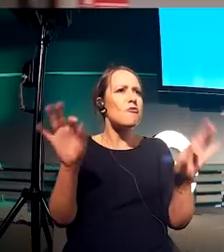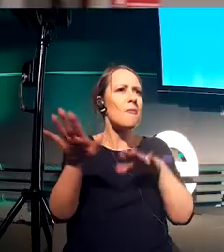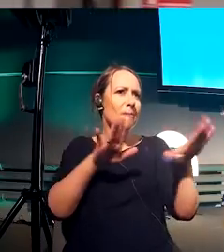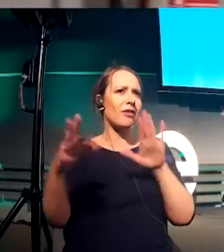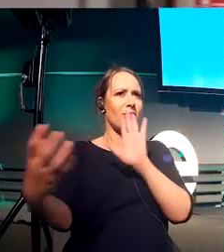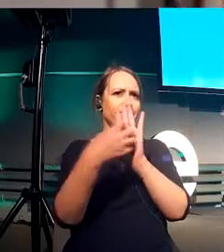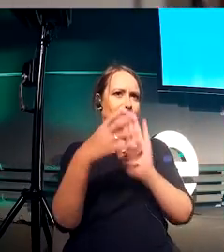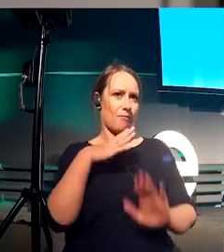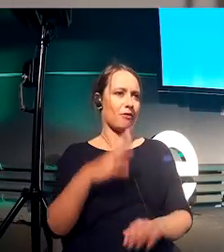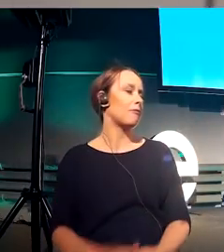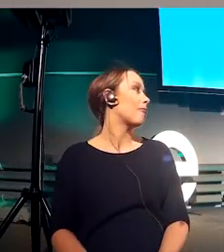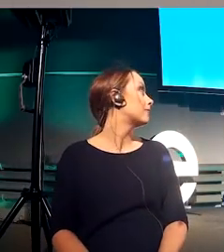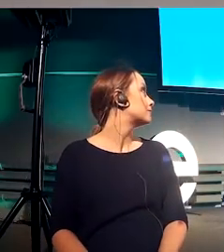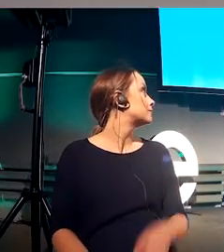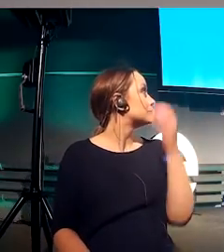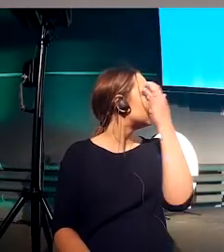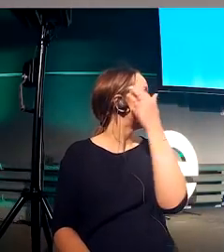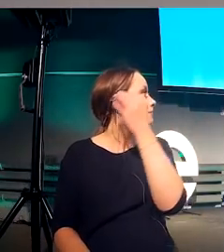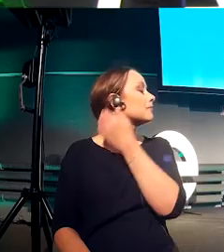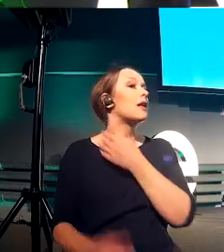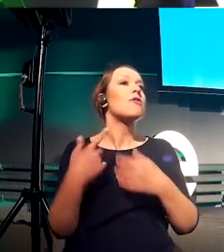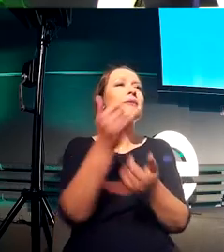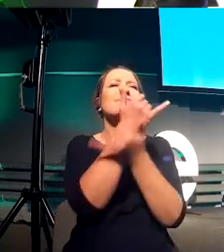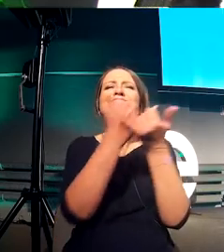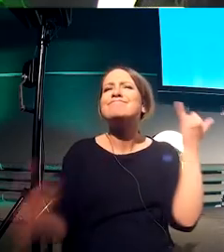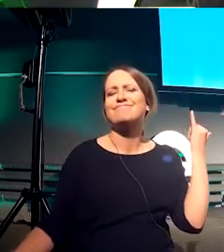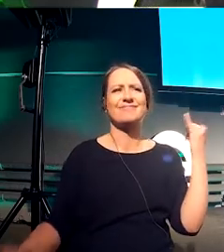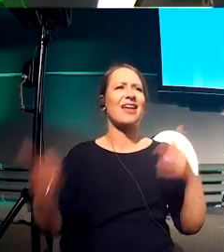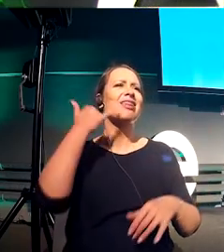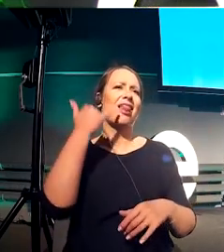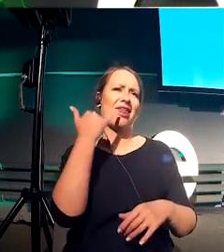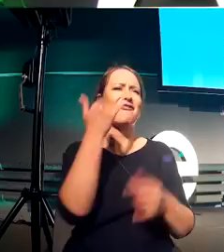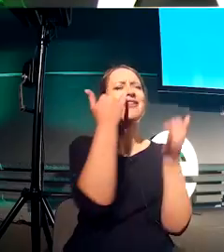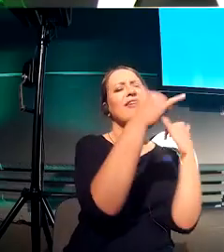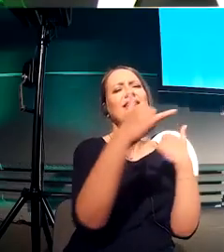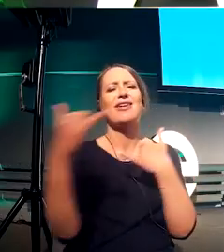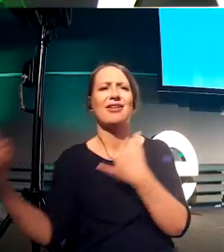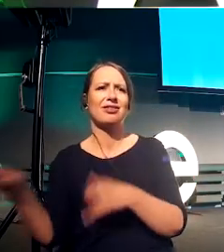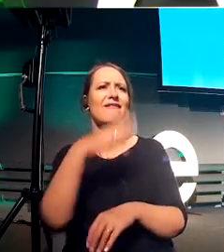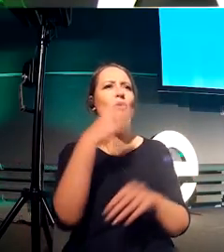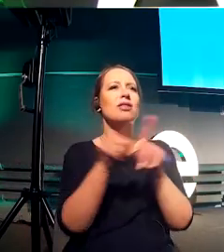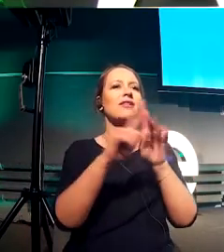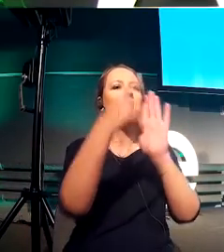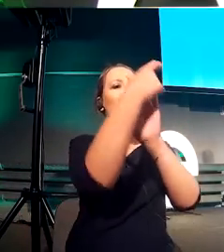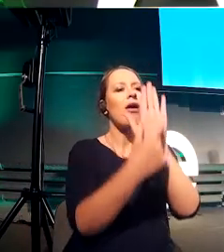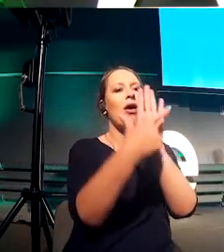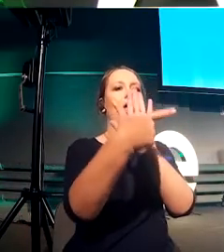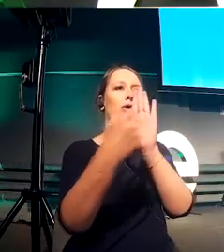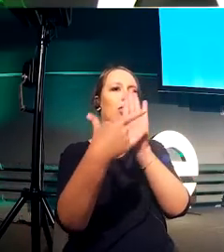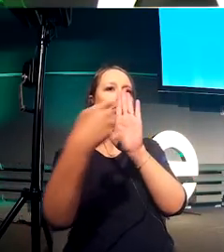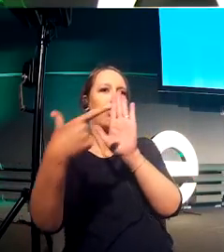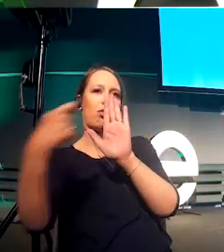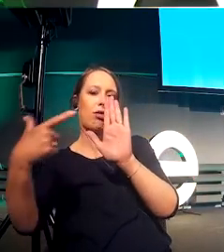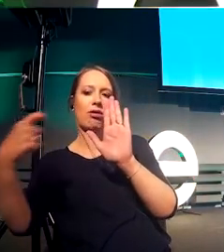different sizes, different resolutions. By using percentage, it makes it that much easier to decide how much of this